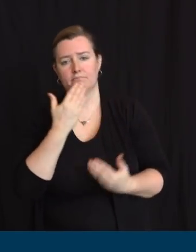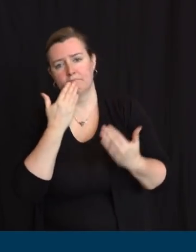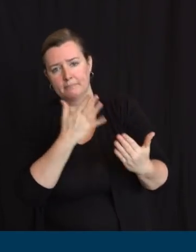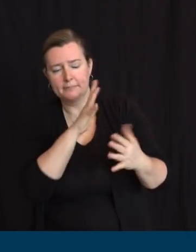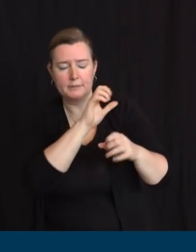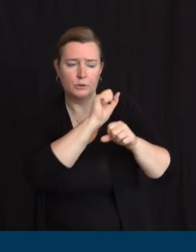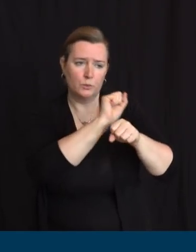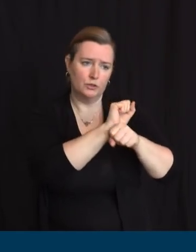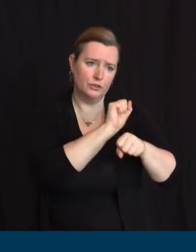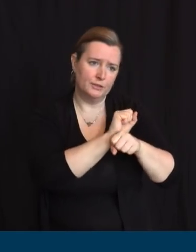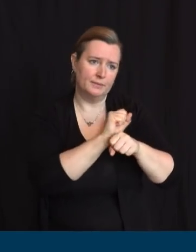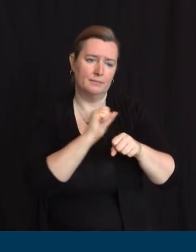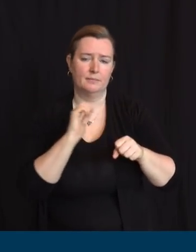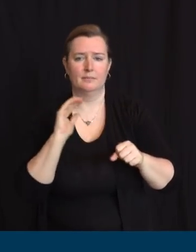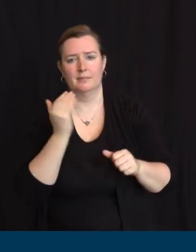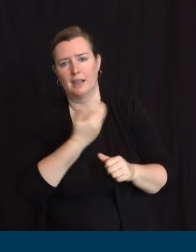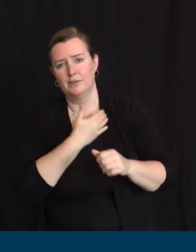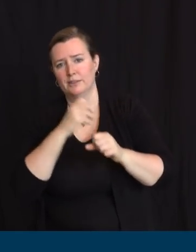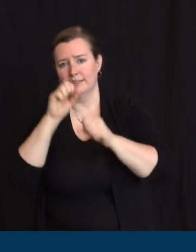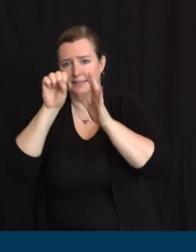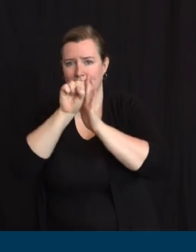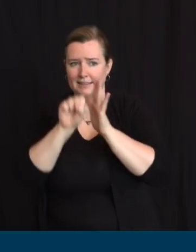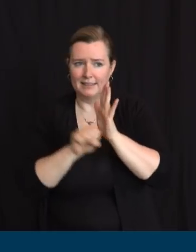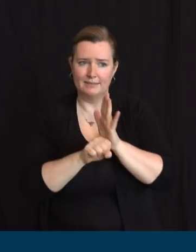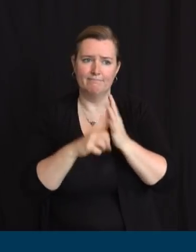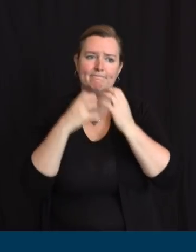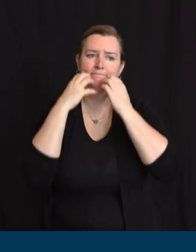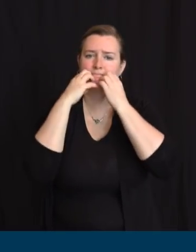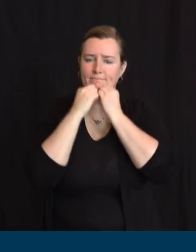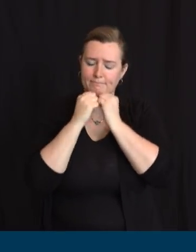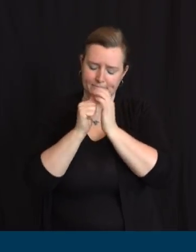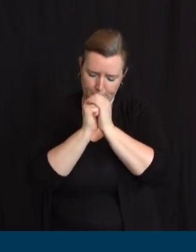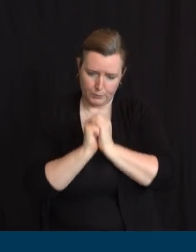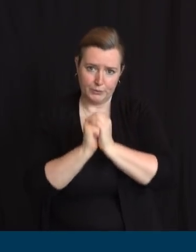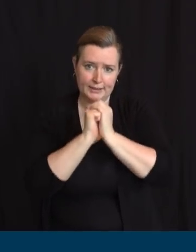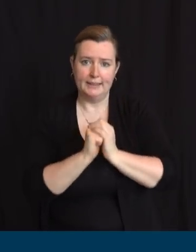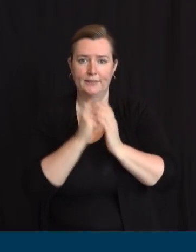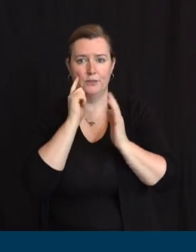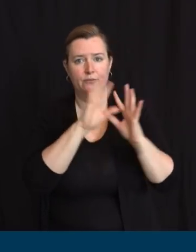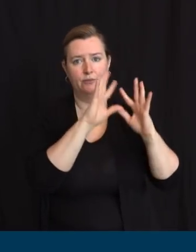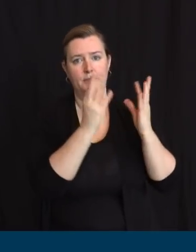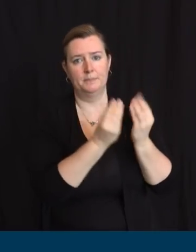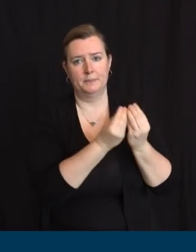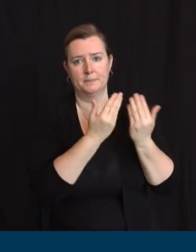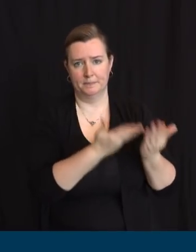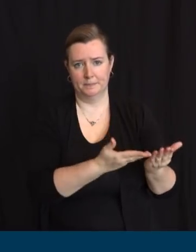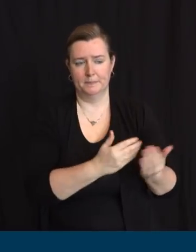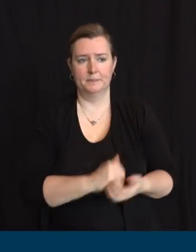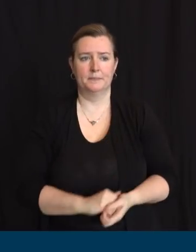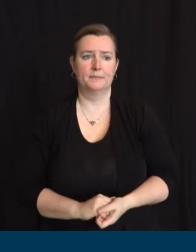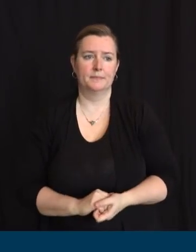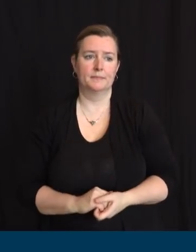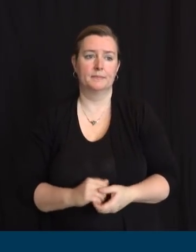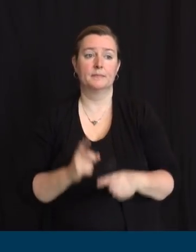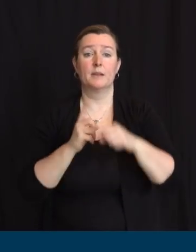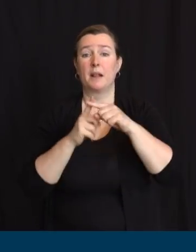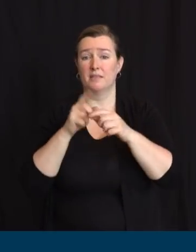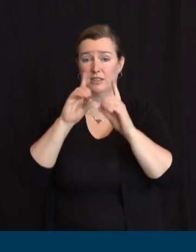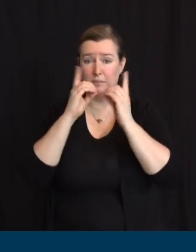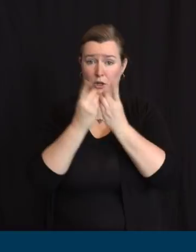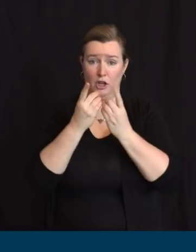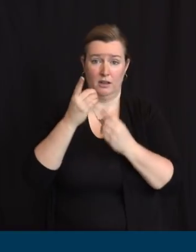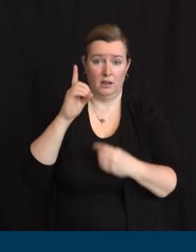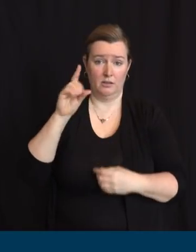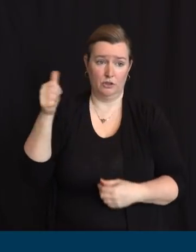and each of members of the family in our prayers. And to his DOT family, we are also thinking about each of you working,